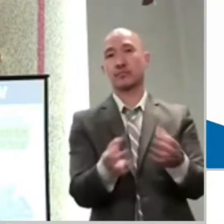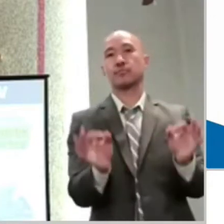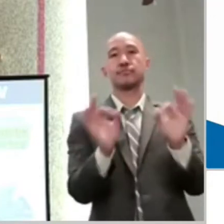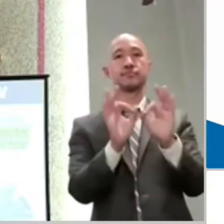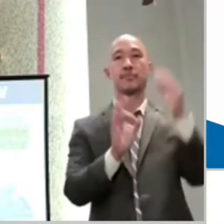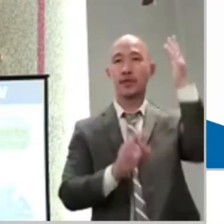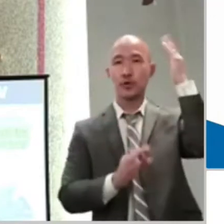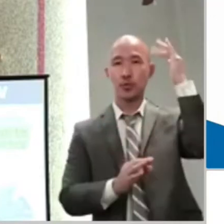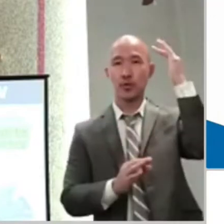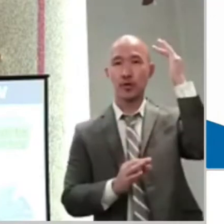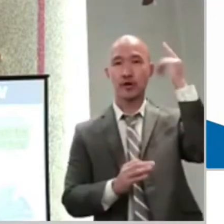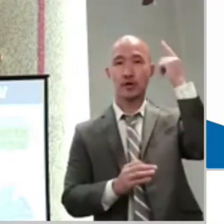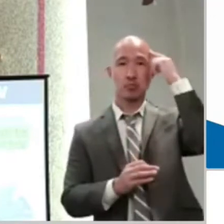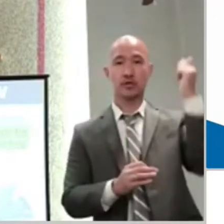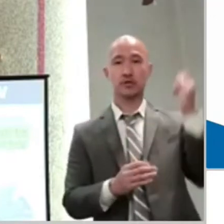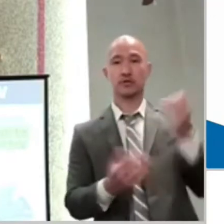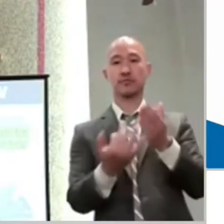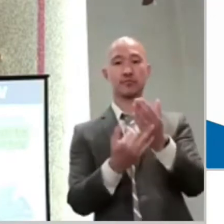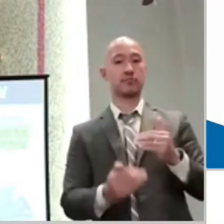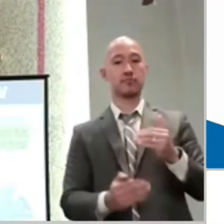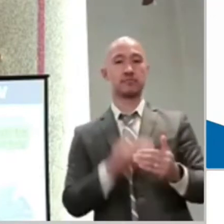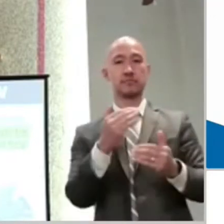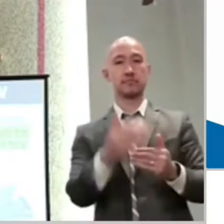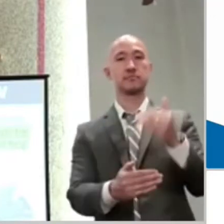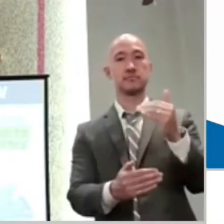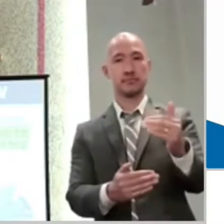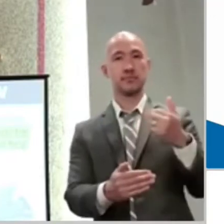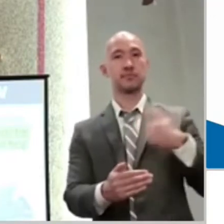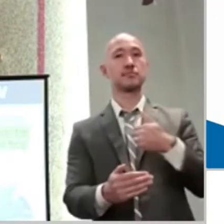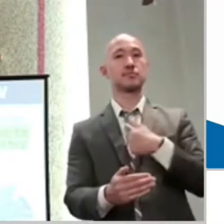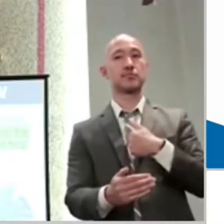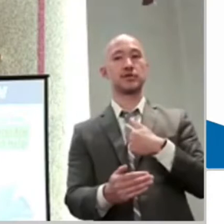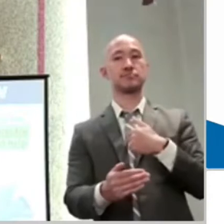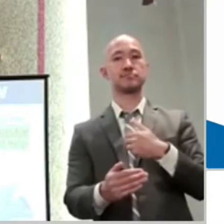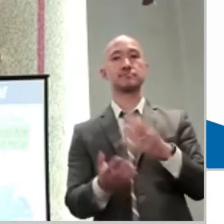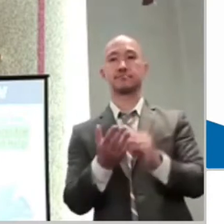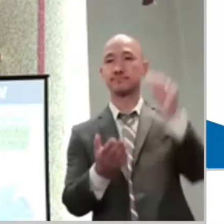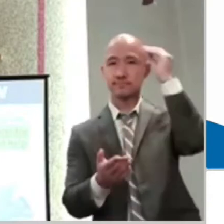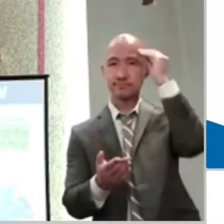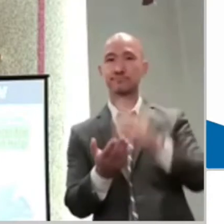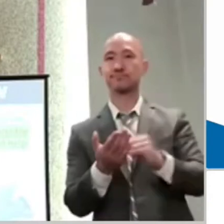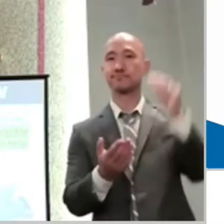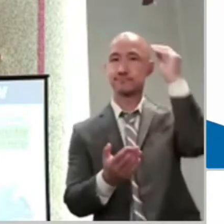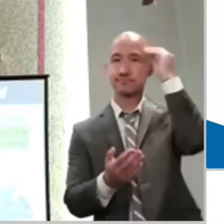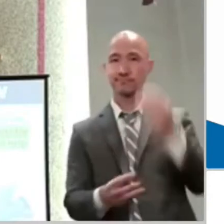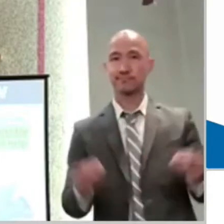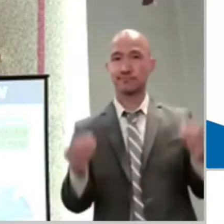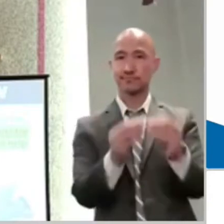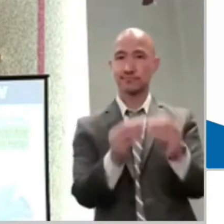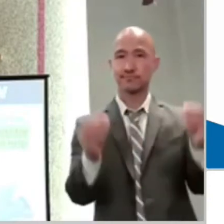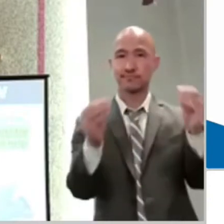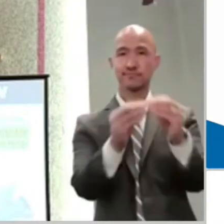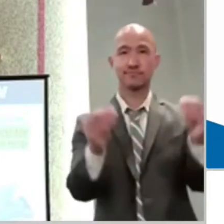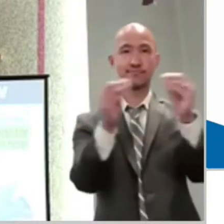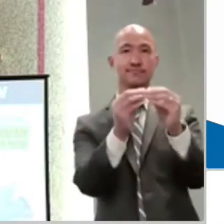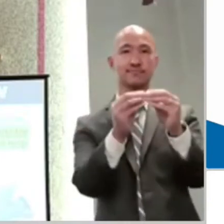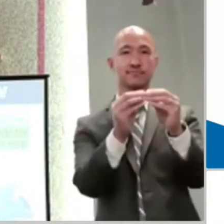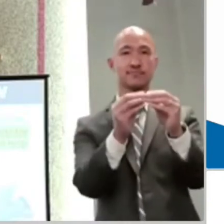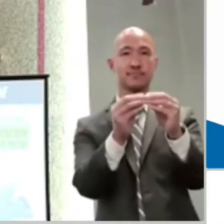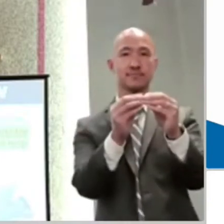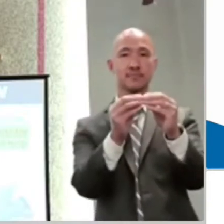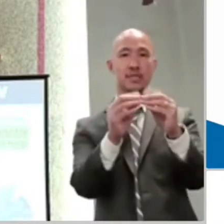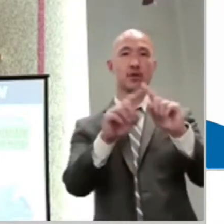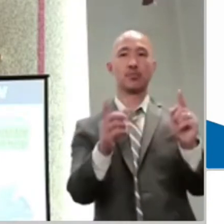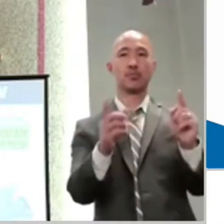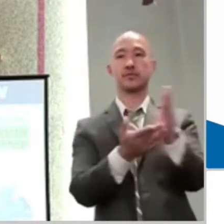is our ultimate destination, yes. But how are we relating to the father in the meantime? Are we just saying, if you